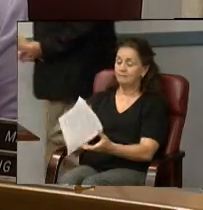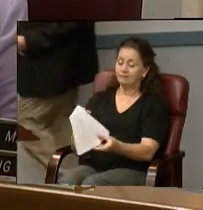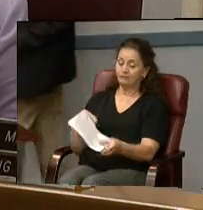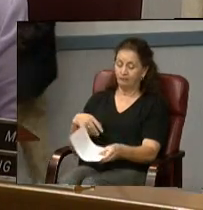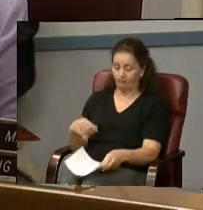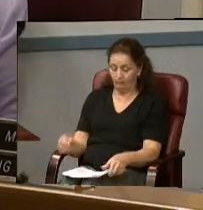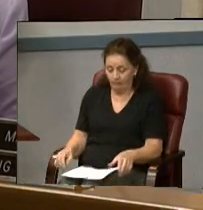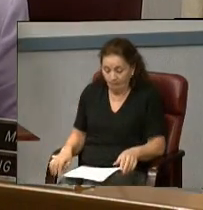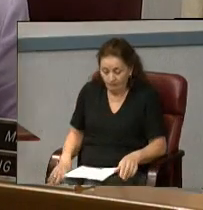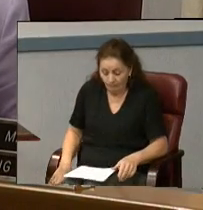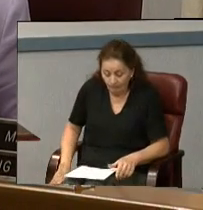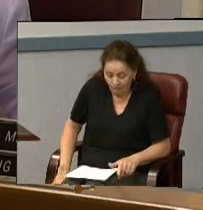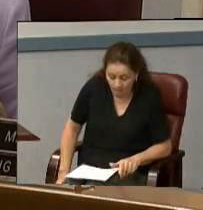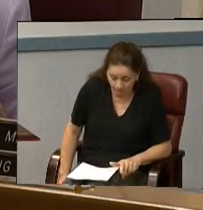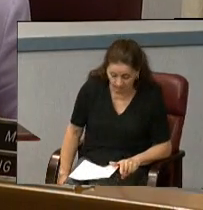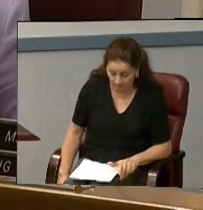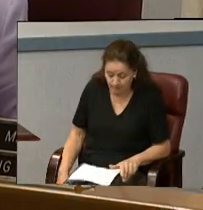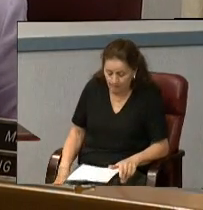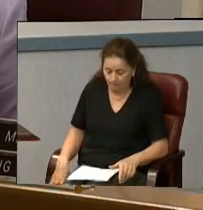Madam Clerk.